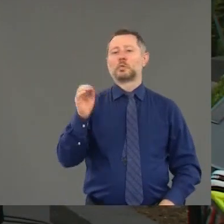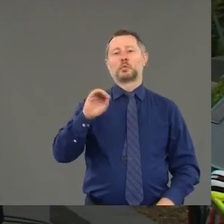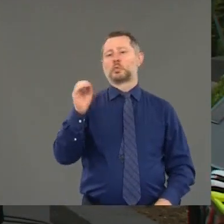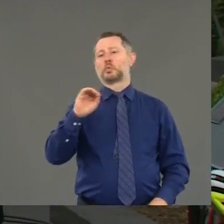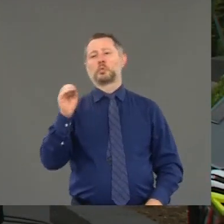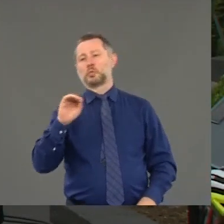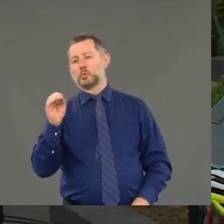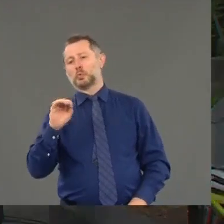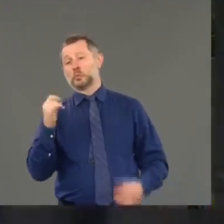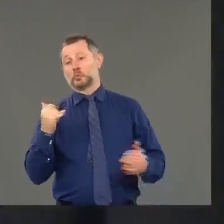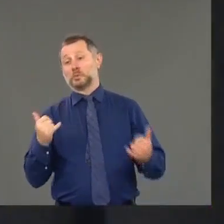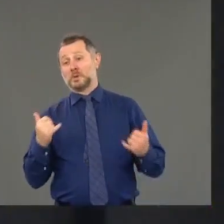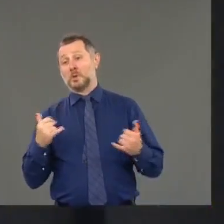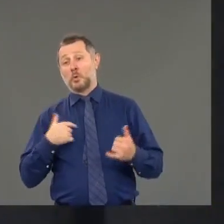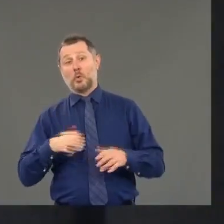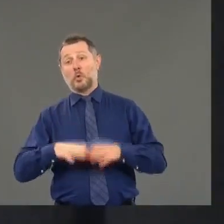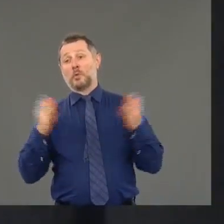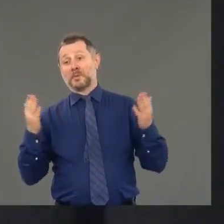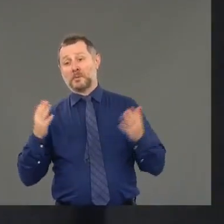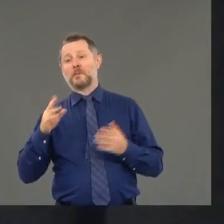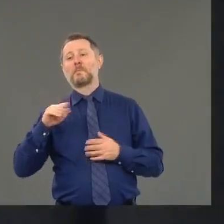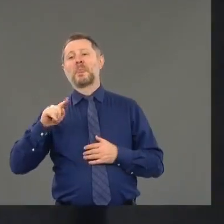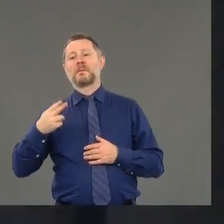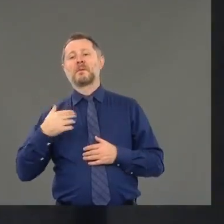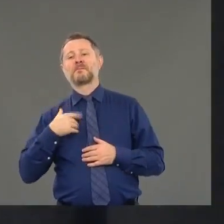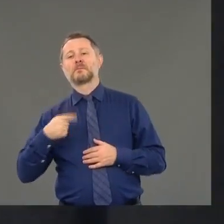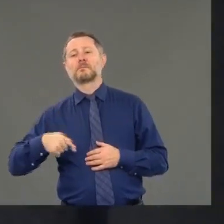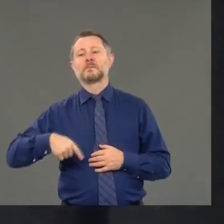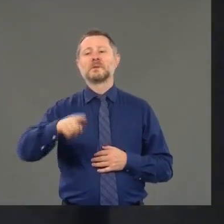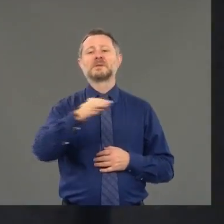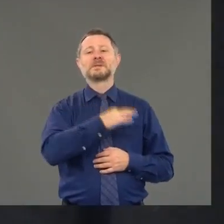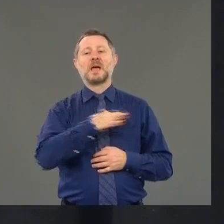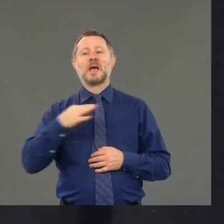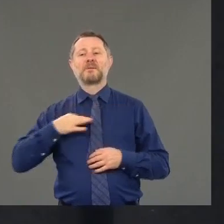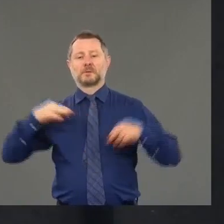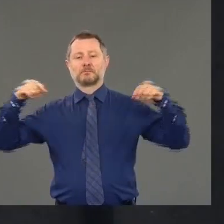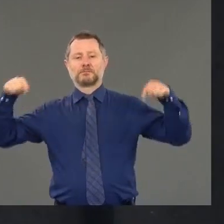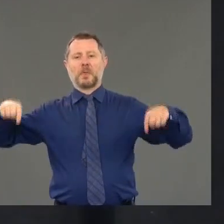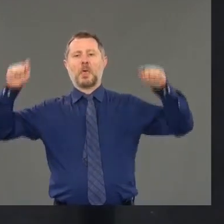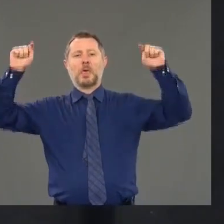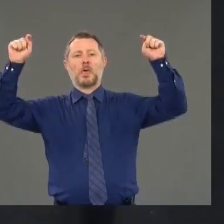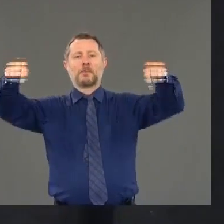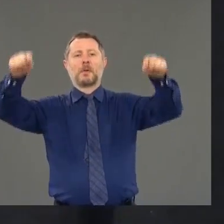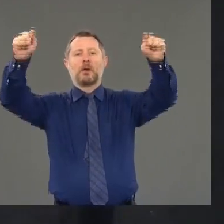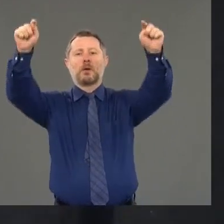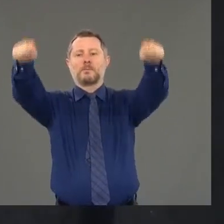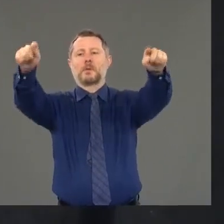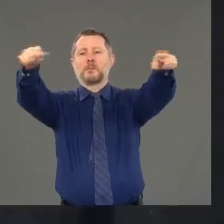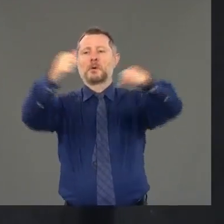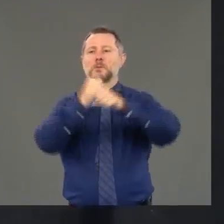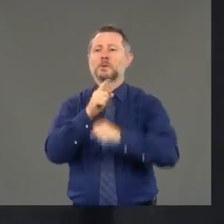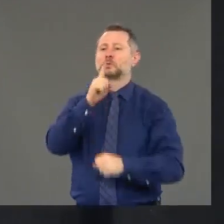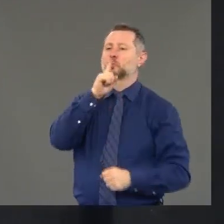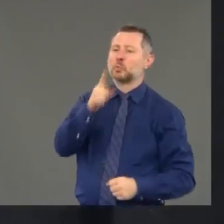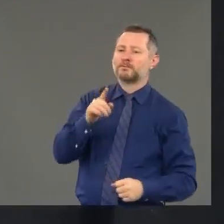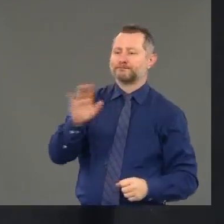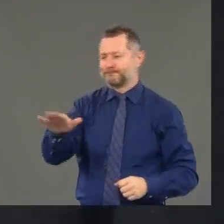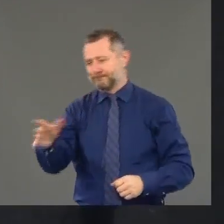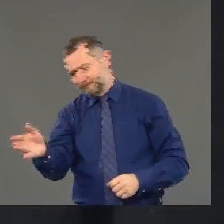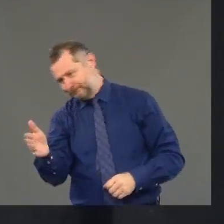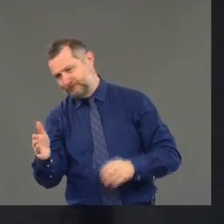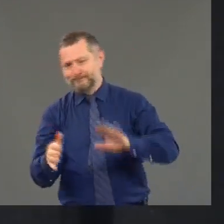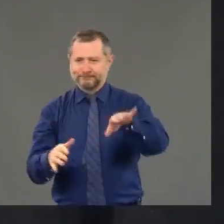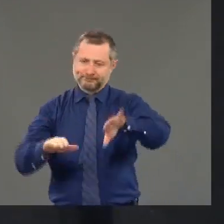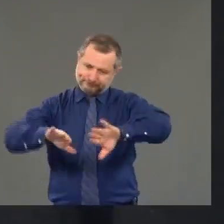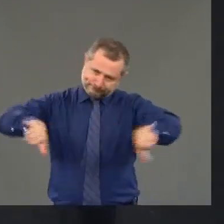an example, today when we open the path, we're going to have staff all across the shared use path to make sure reinforcing that people need to stay